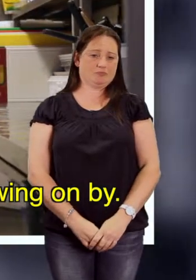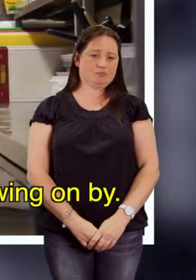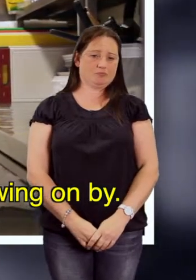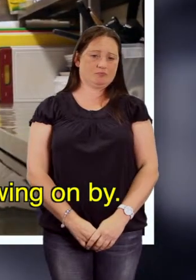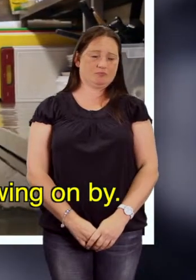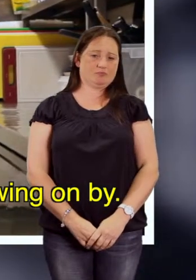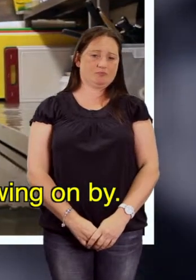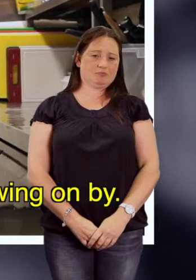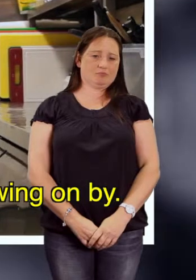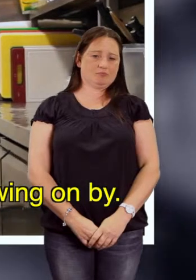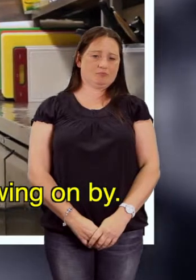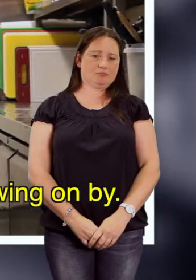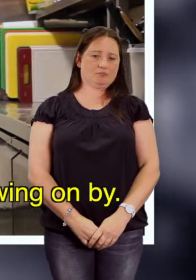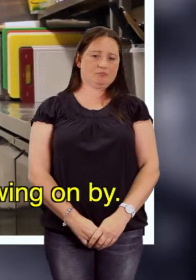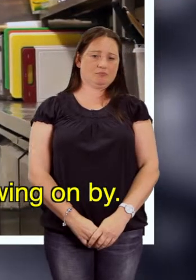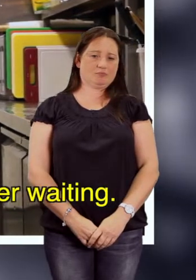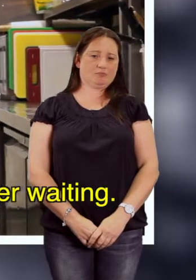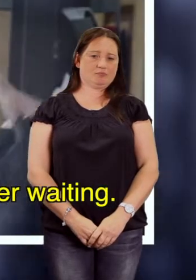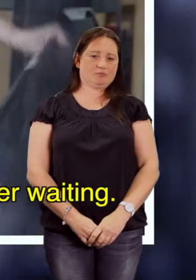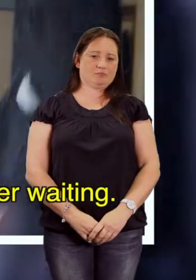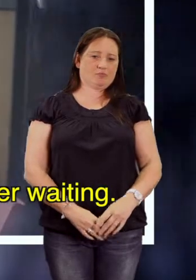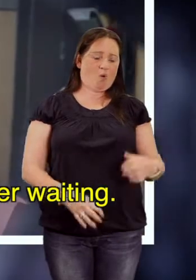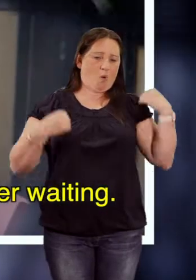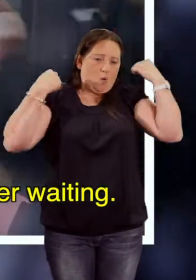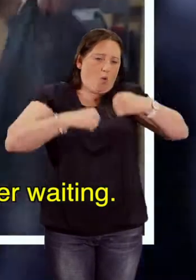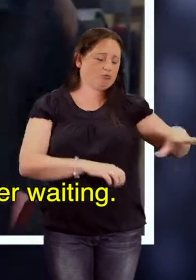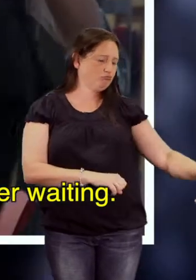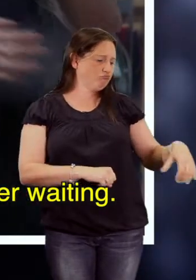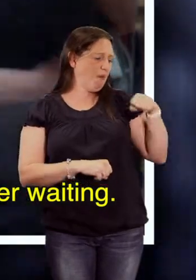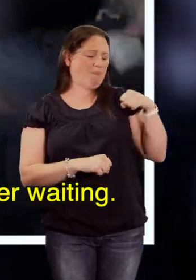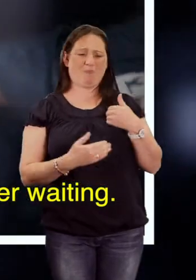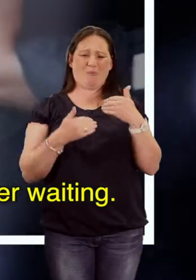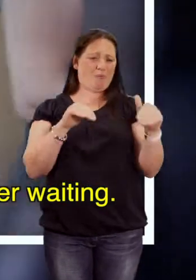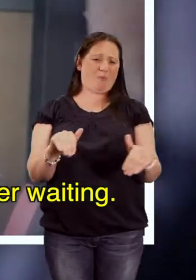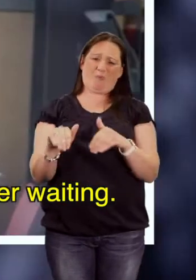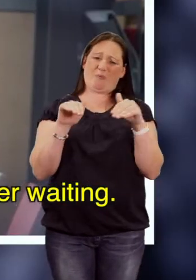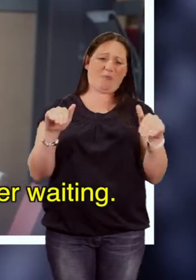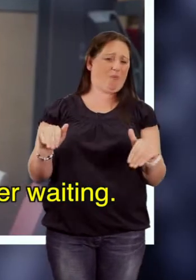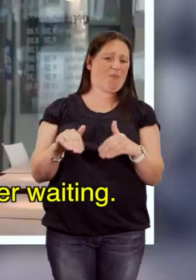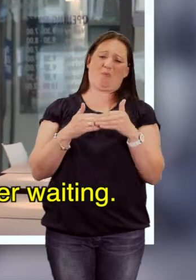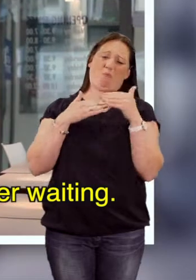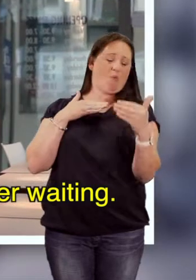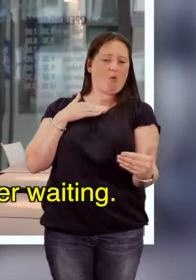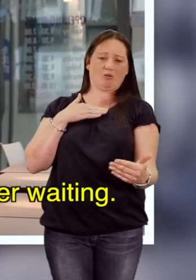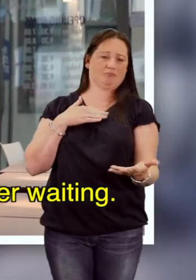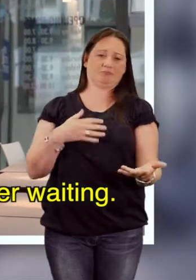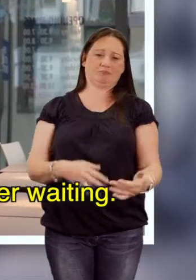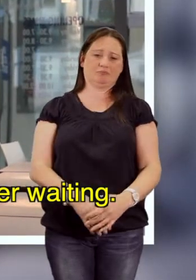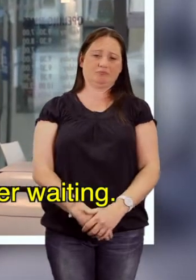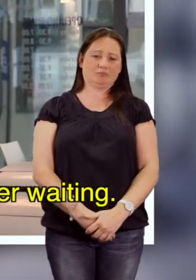on back. Grab my coat cause I'm no longer